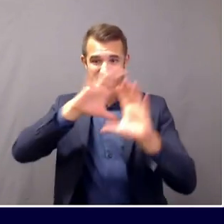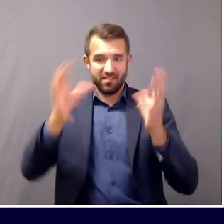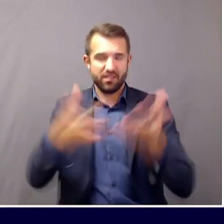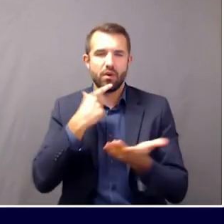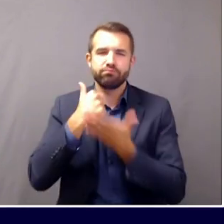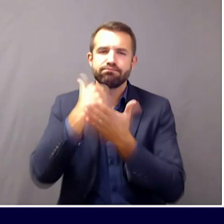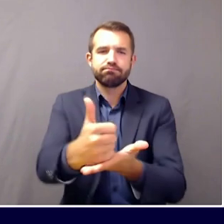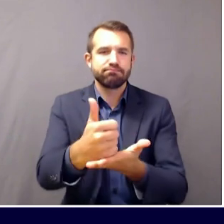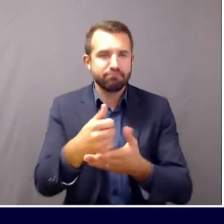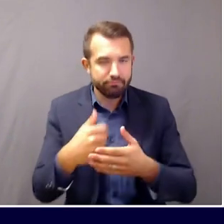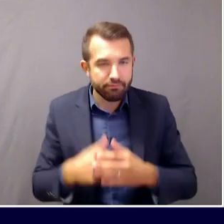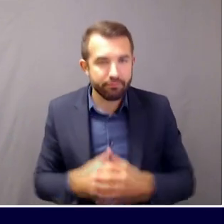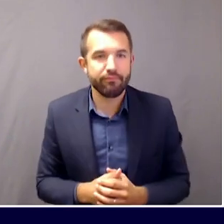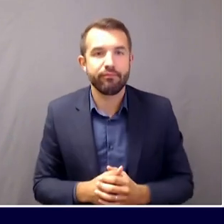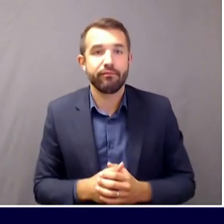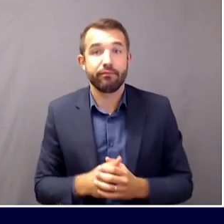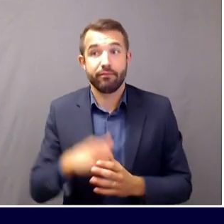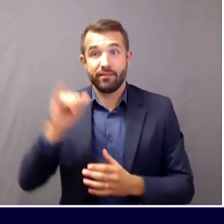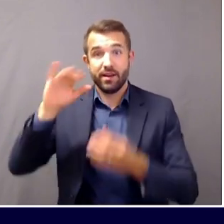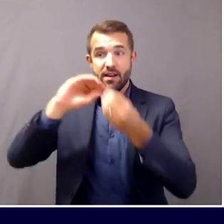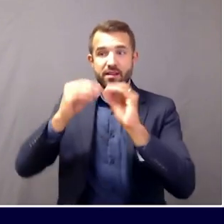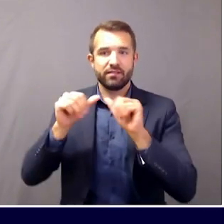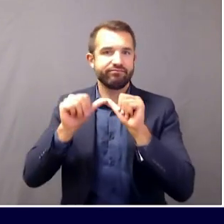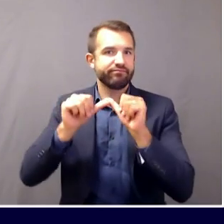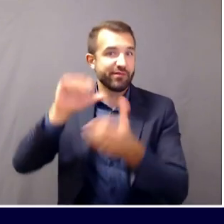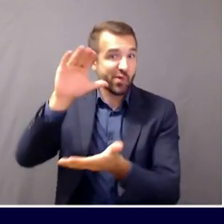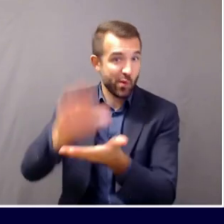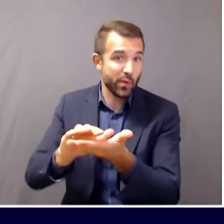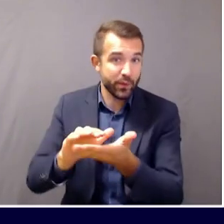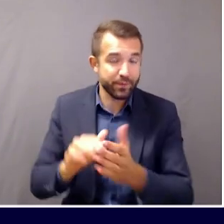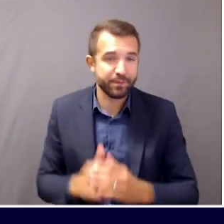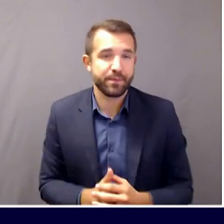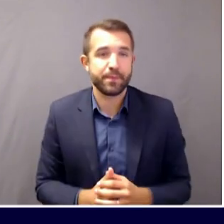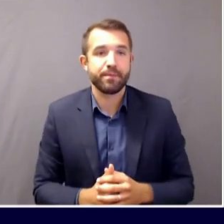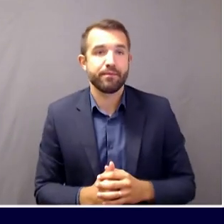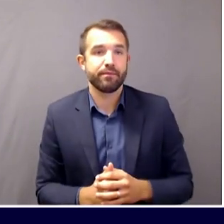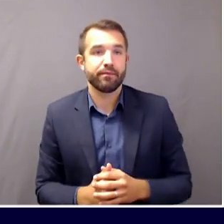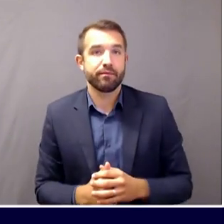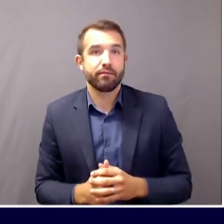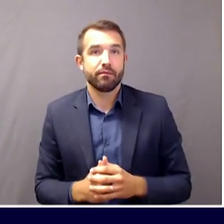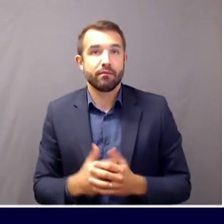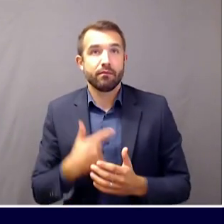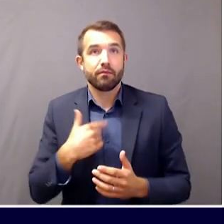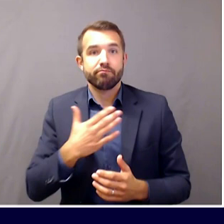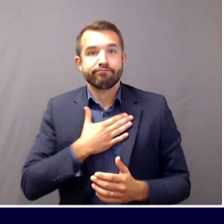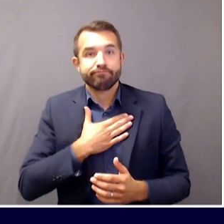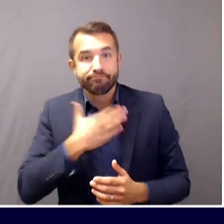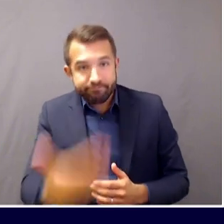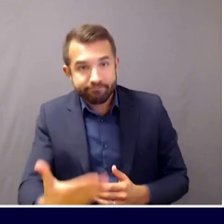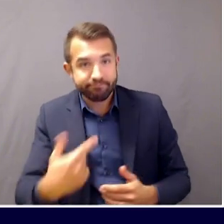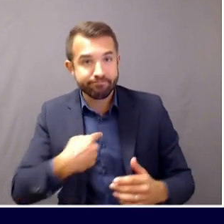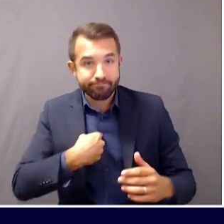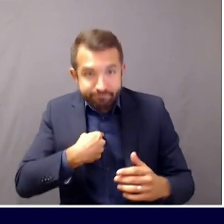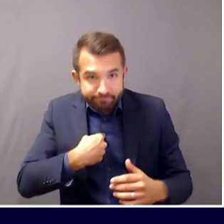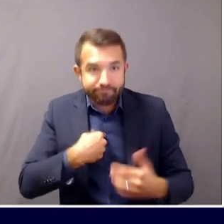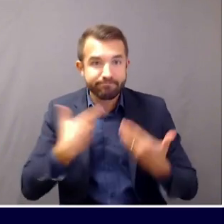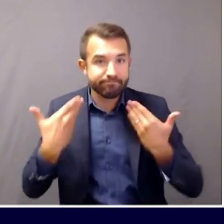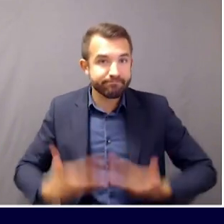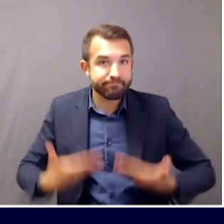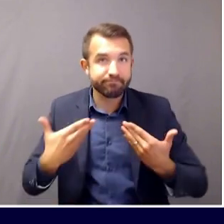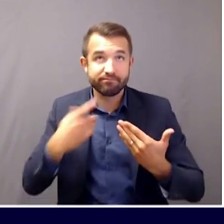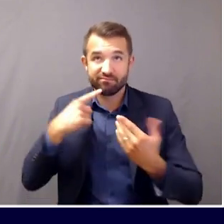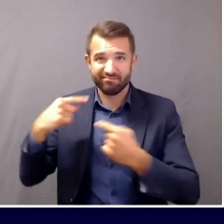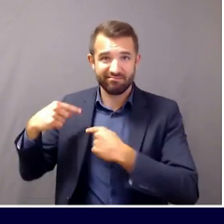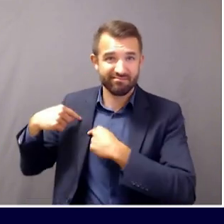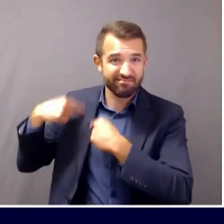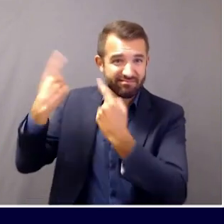to where they are right now. Now, I'll be the first to admit, it's hard to keep doing good when you've been doing good